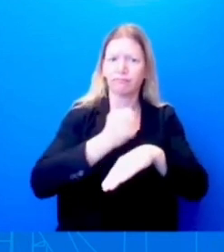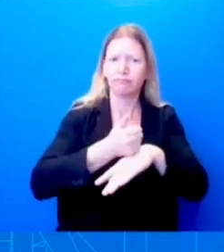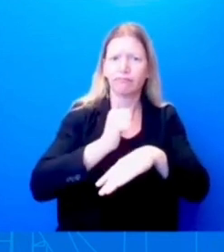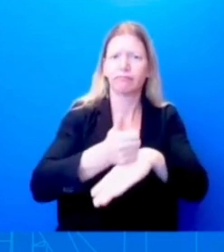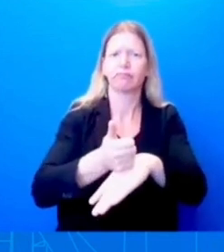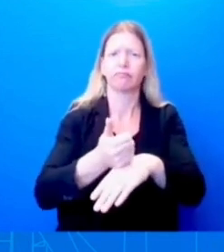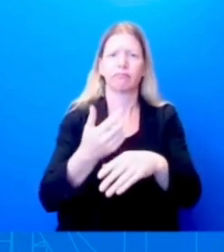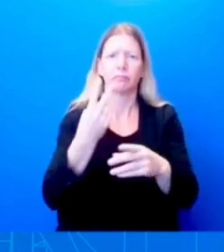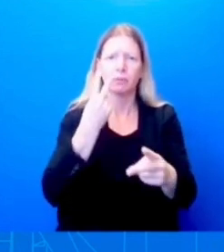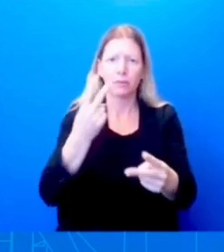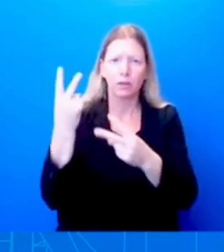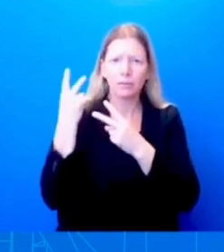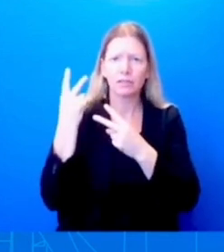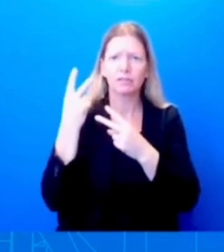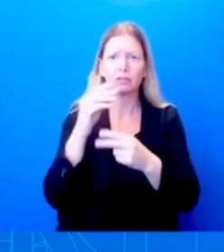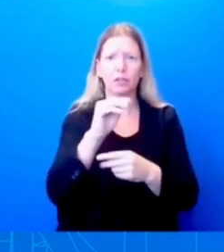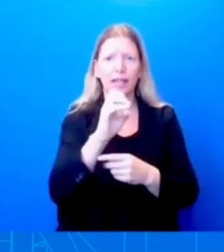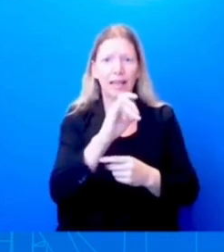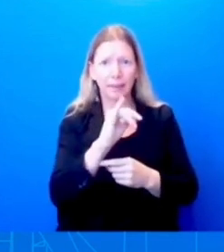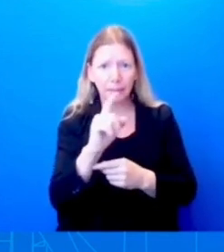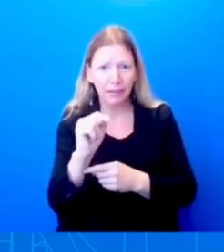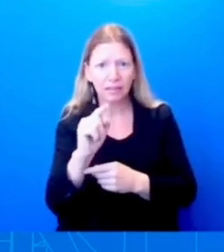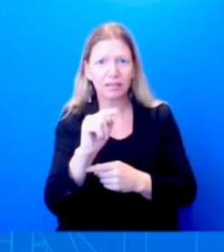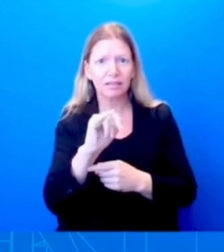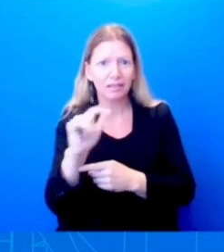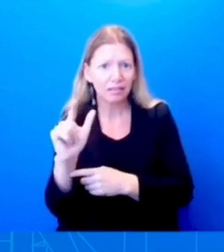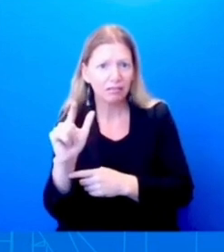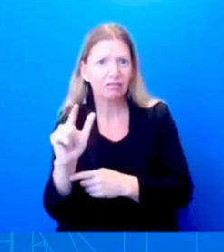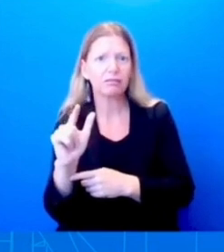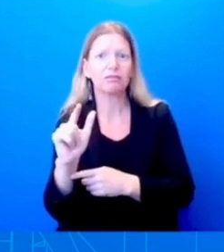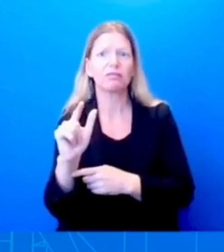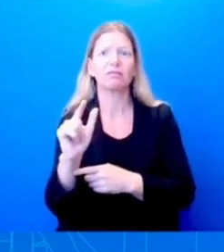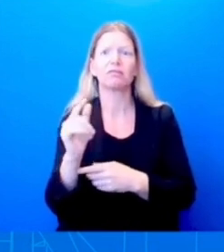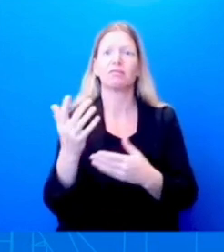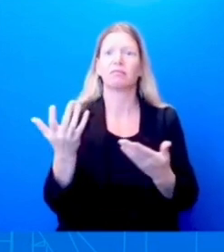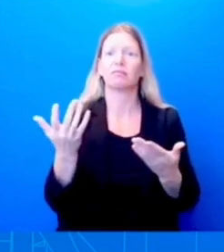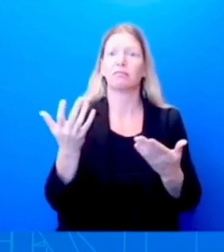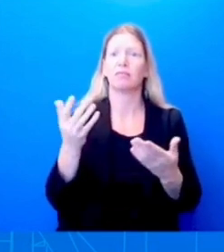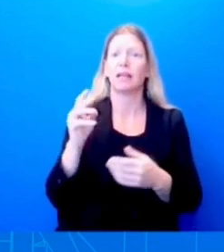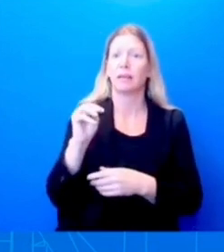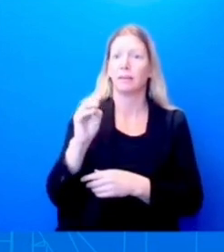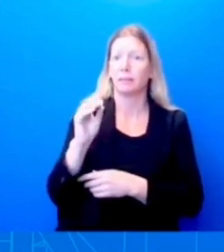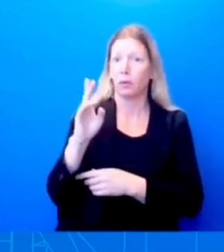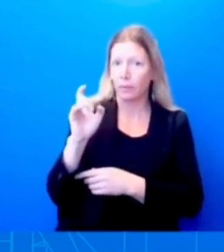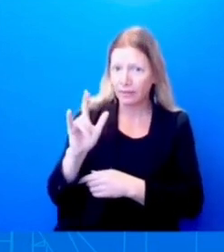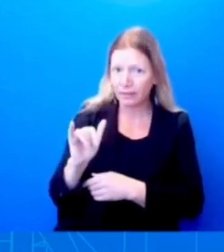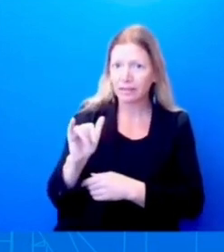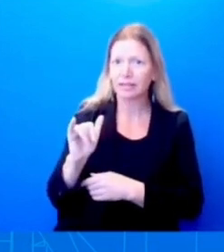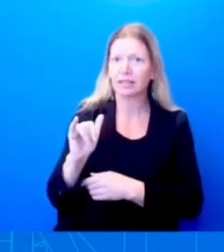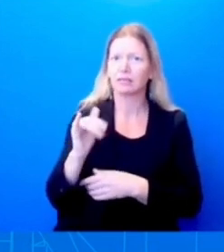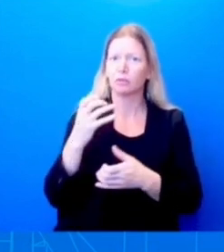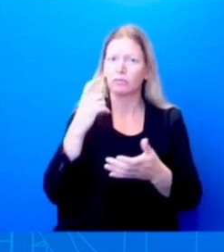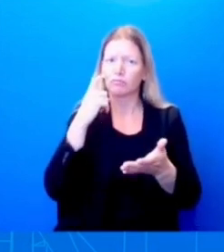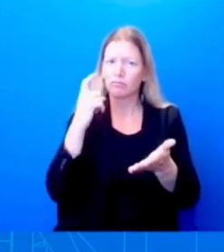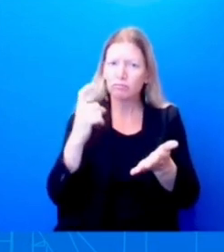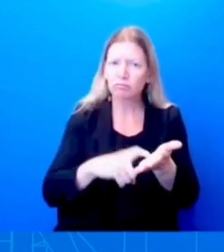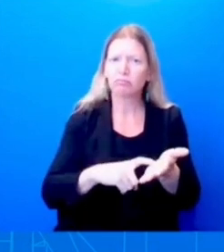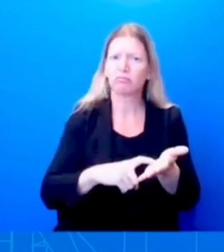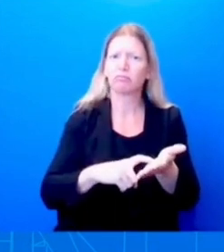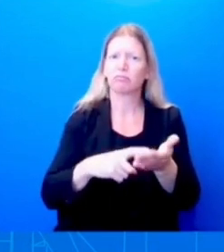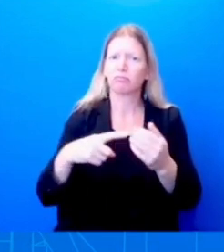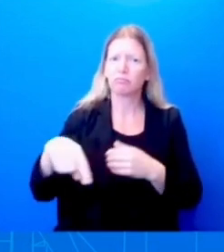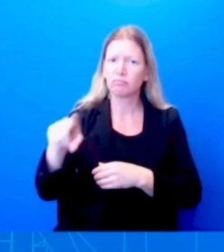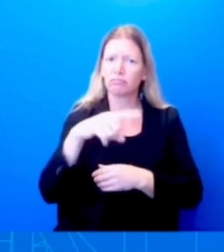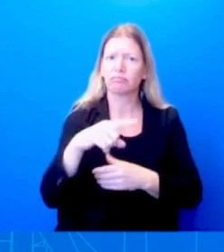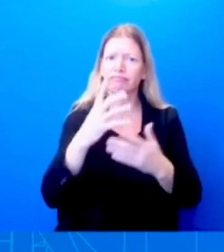Mobley, of course recognizing, commemorating the sad event of his murder, but also recognizing